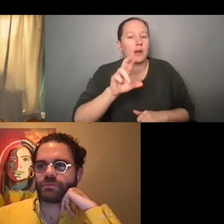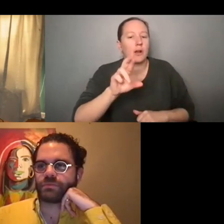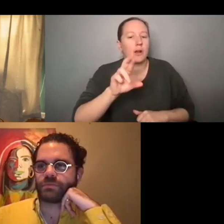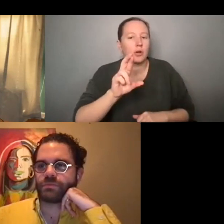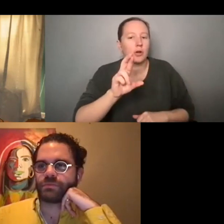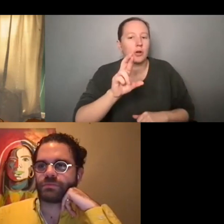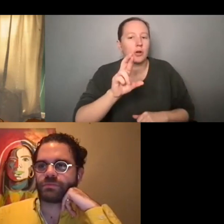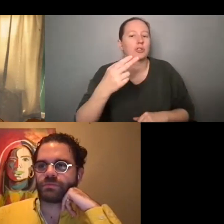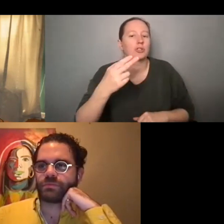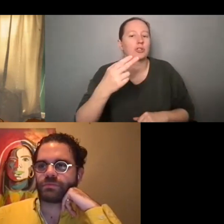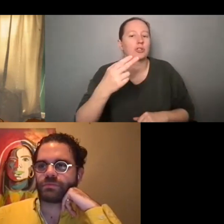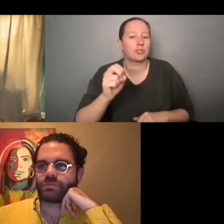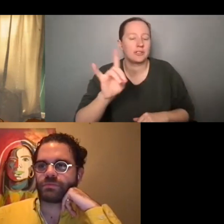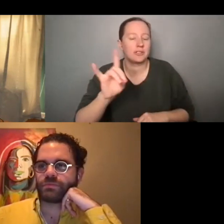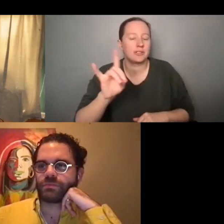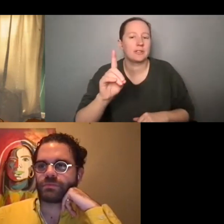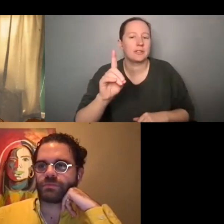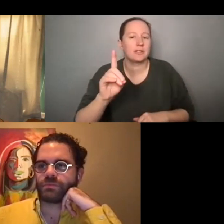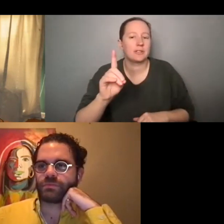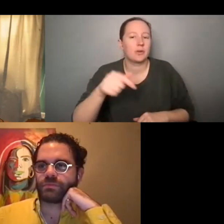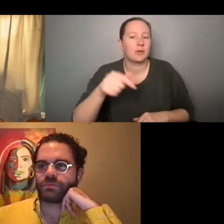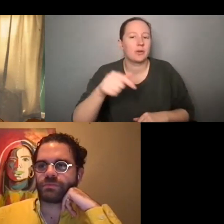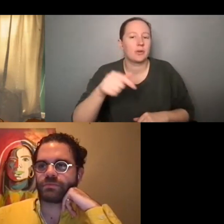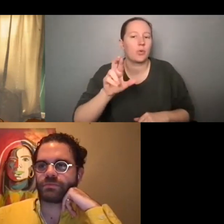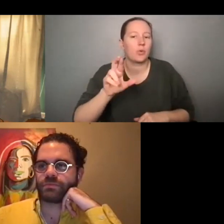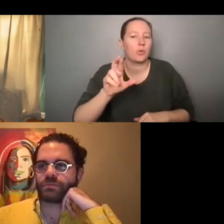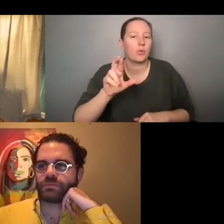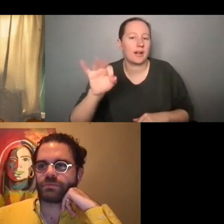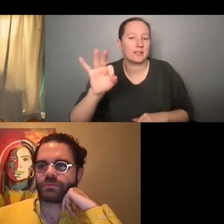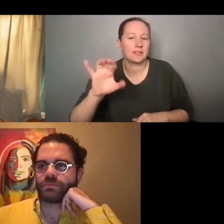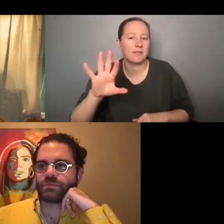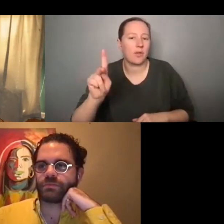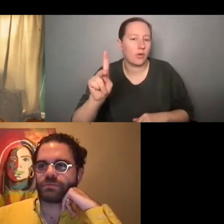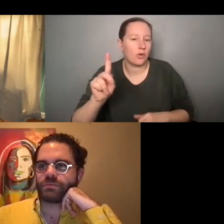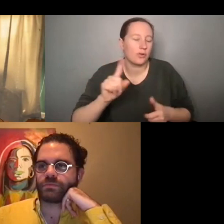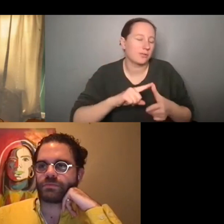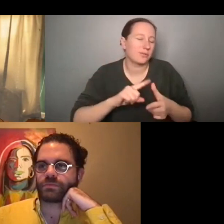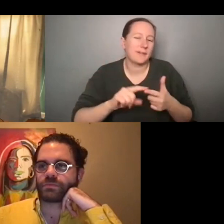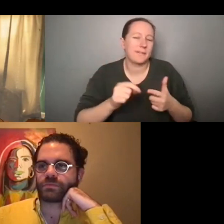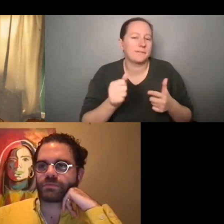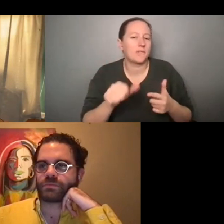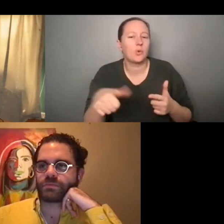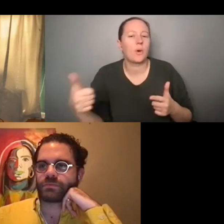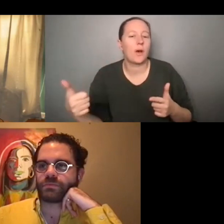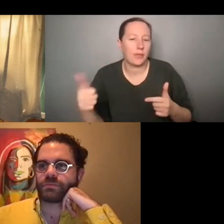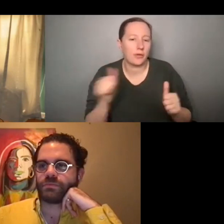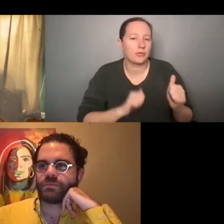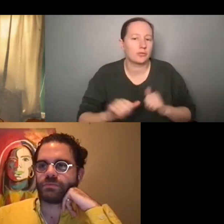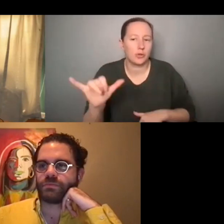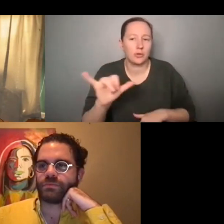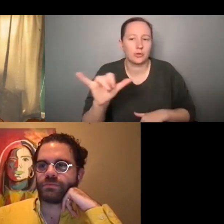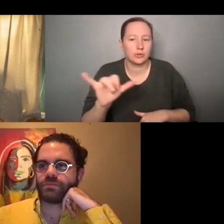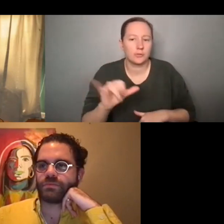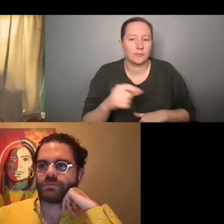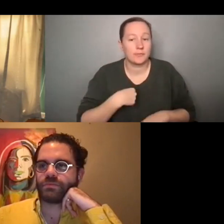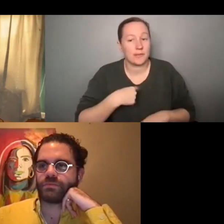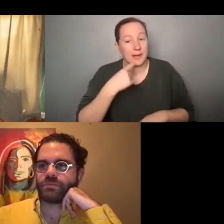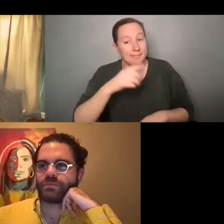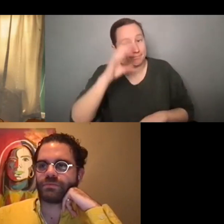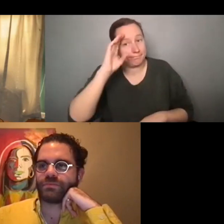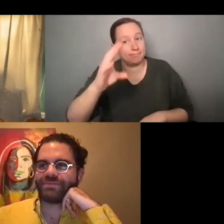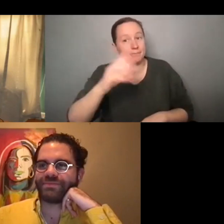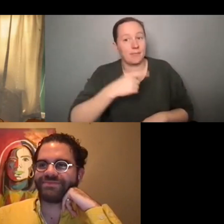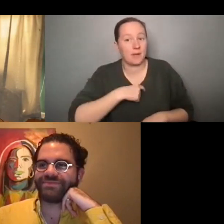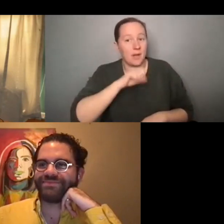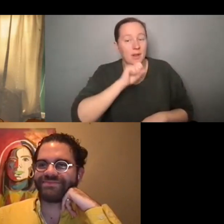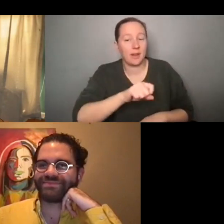did, uh, Queer as Folk, a couple other things. Um, but I just like said, hi, I would